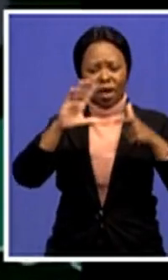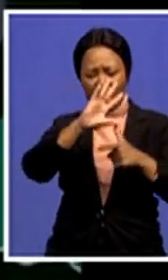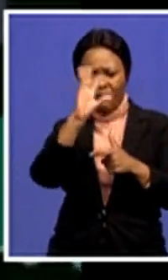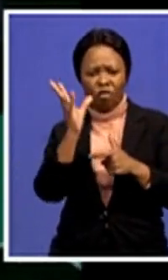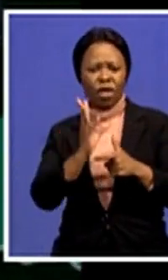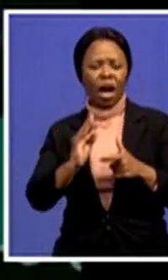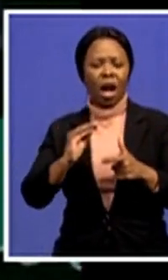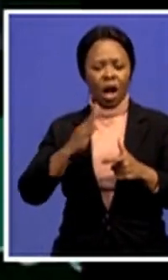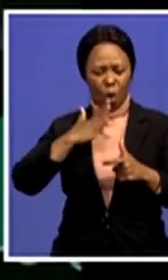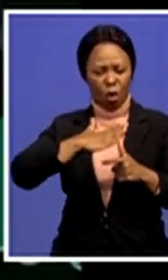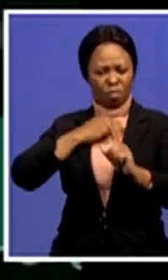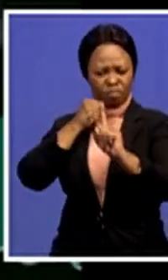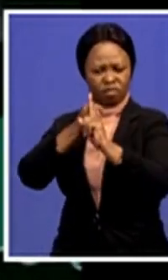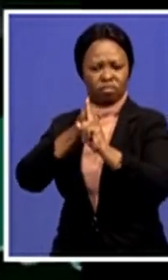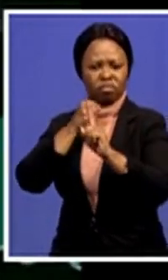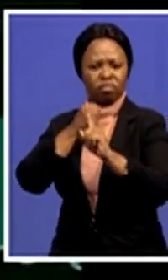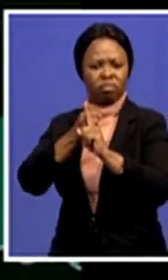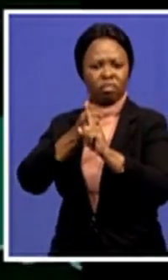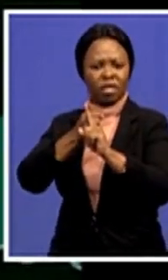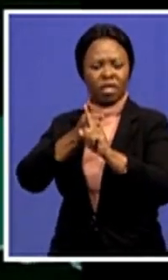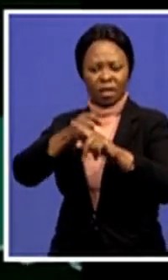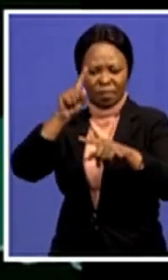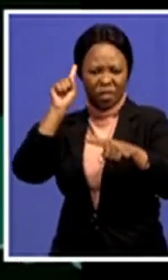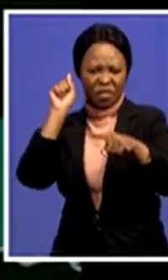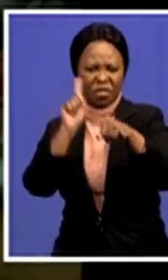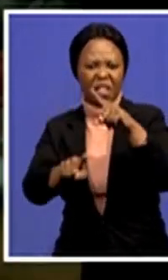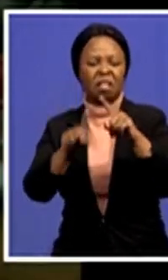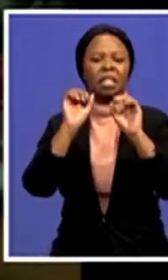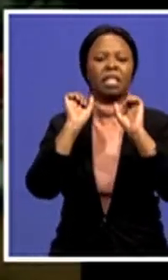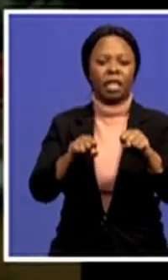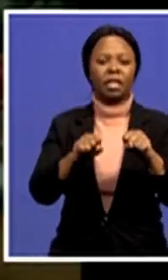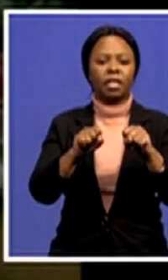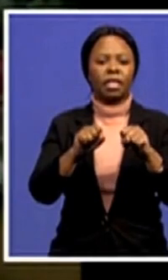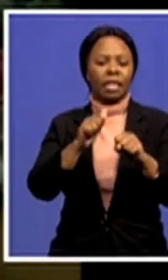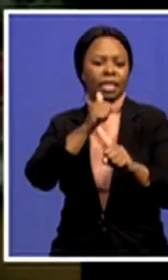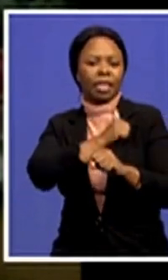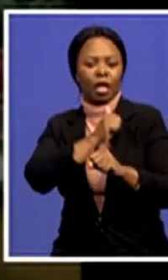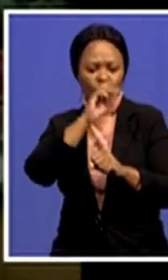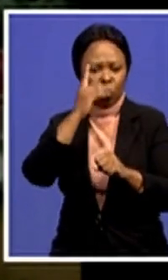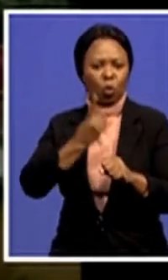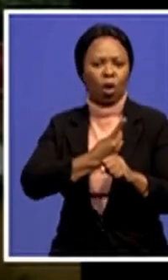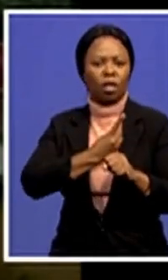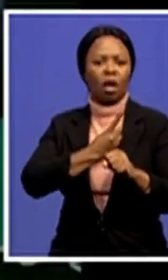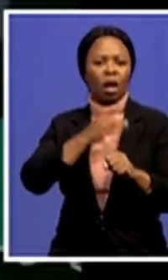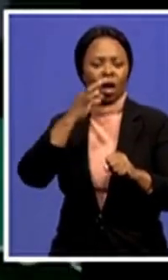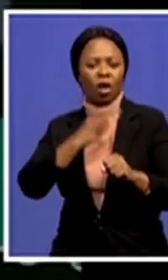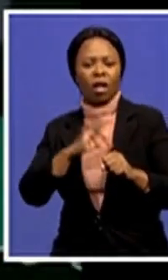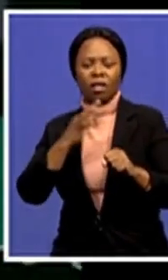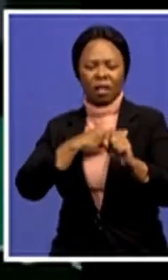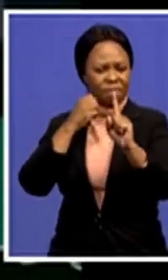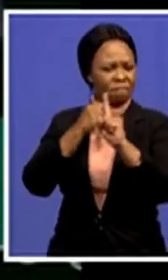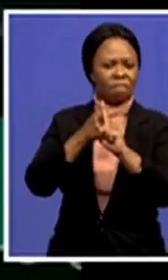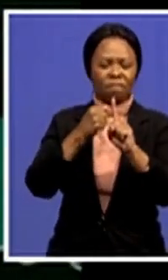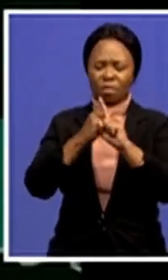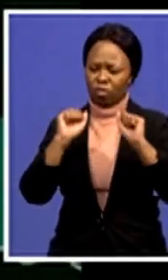Girls of Africa, rise and fight. Girls of Africa, rise and fight. In the